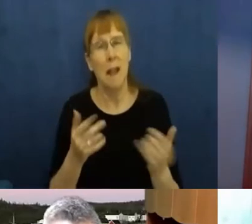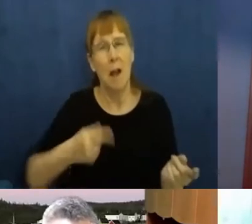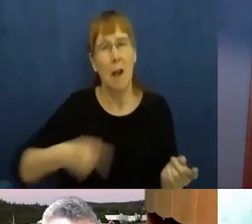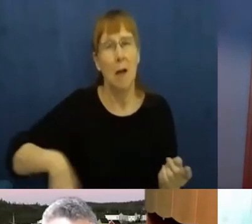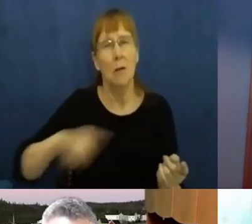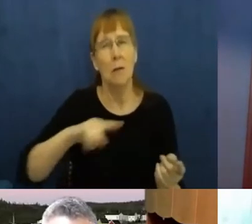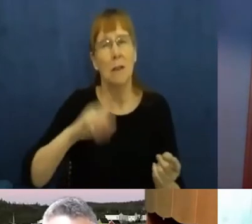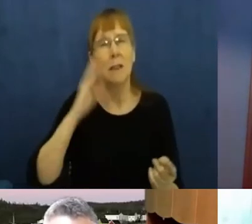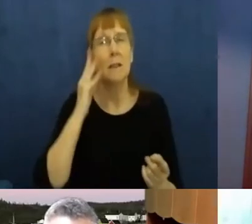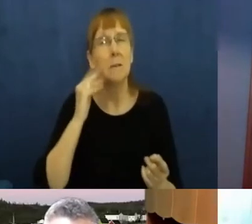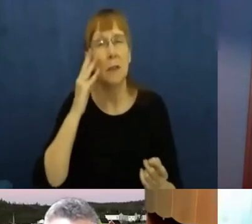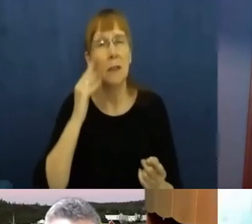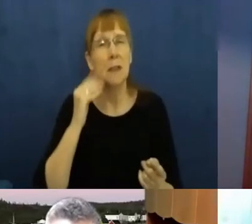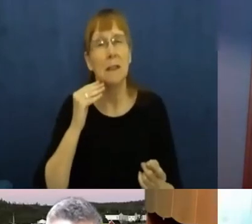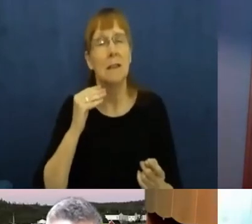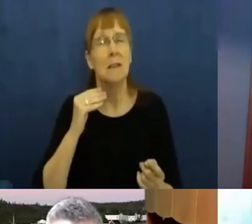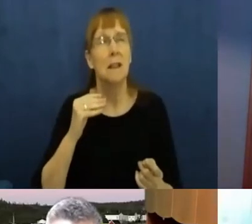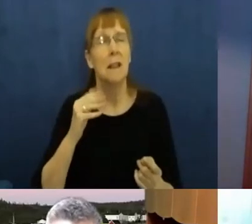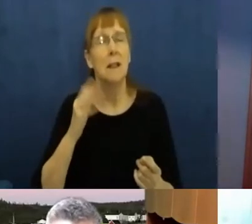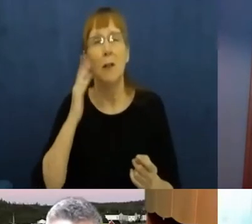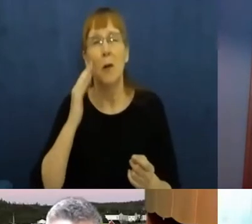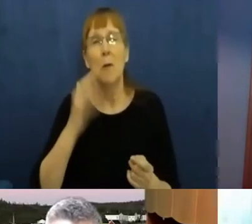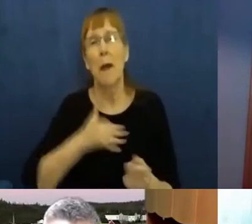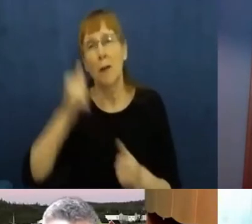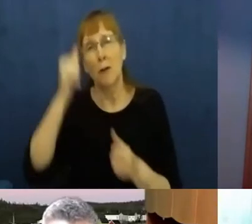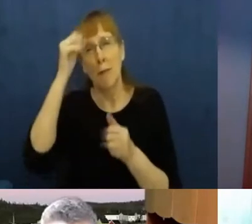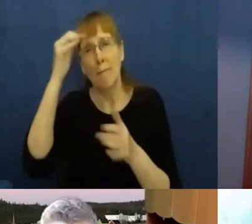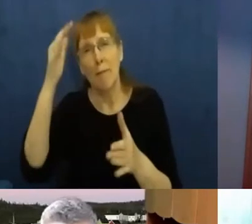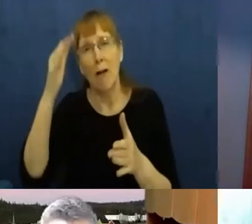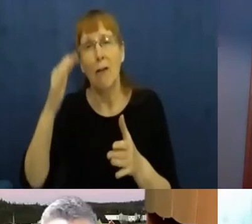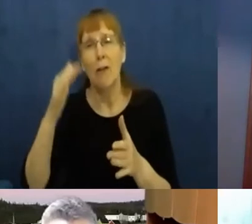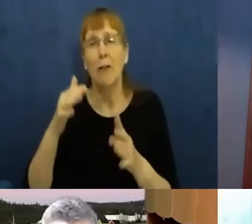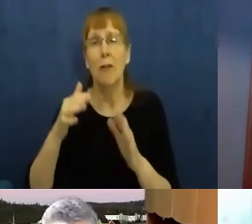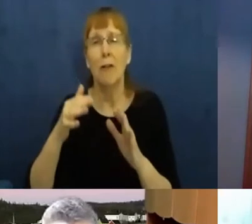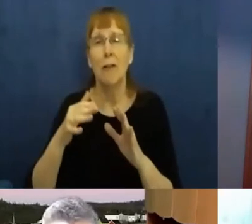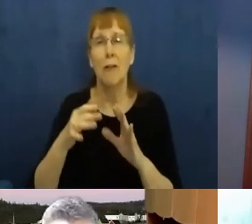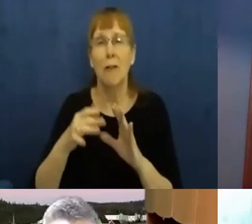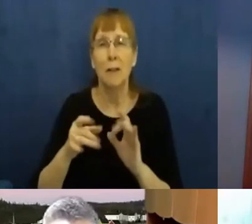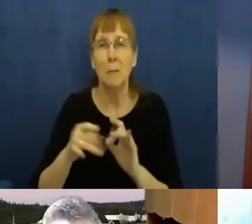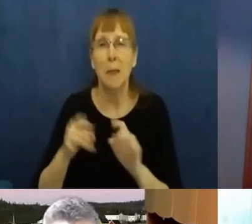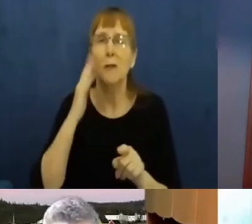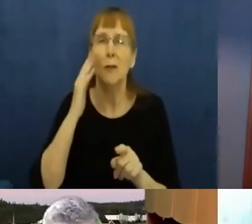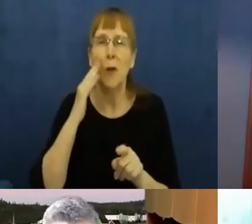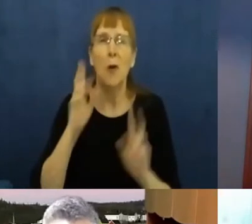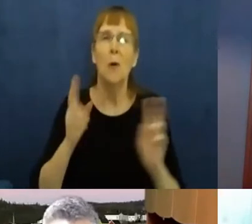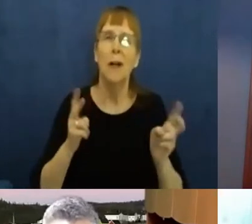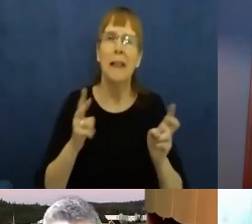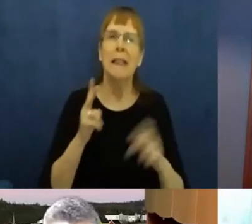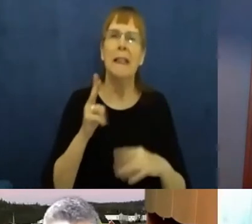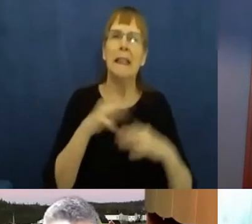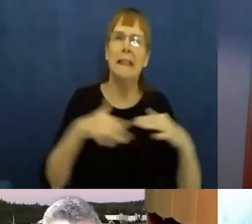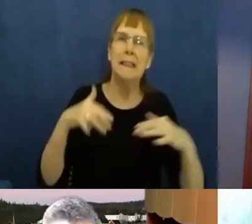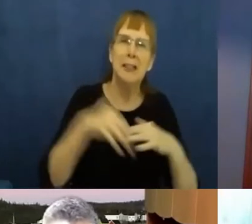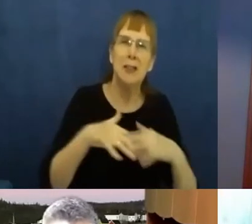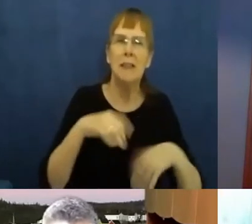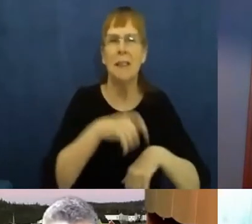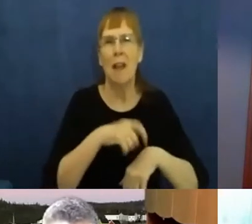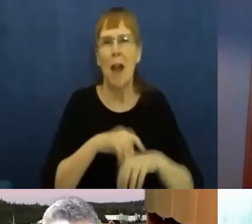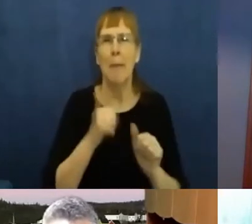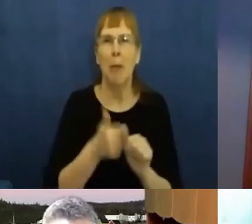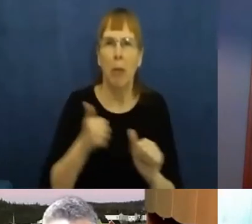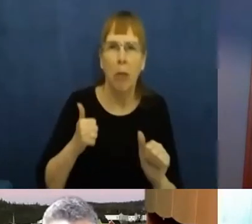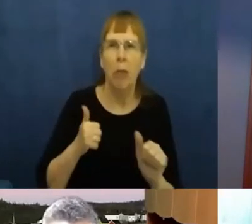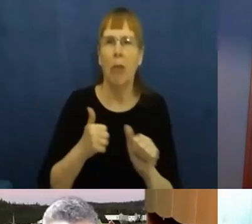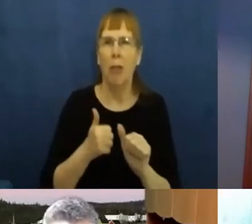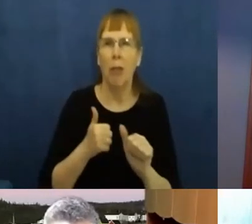notion of Indian time or Indigenous time being that we're running late on everything. But actually,